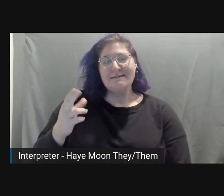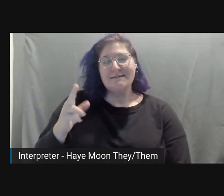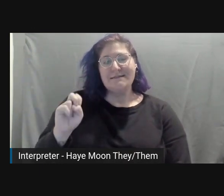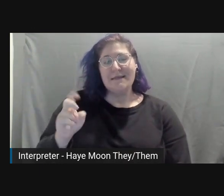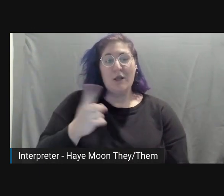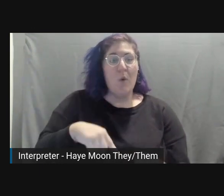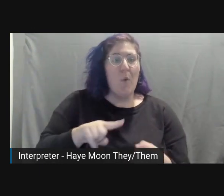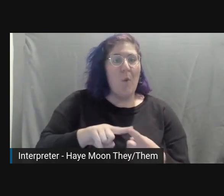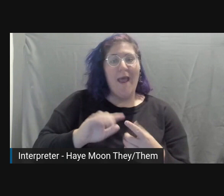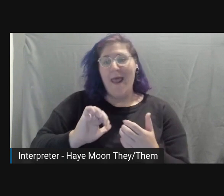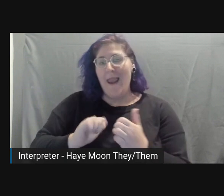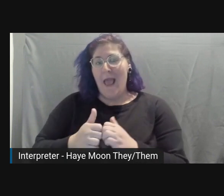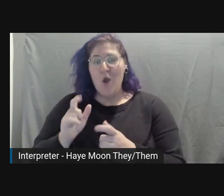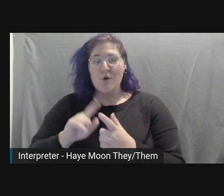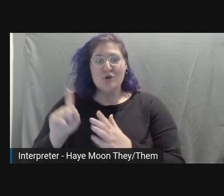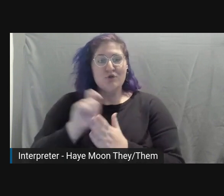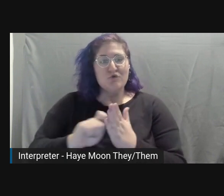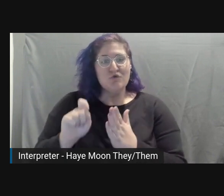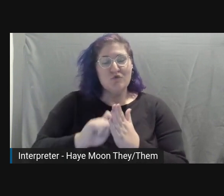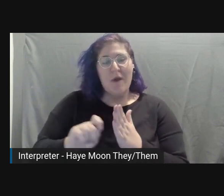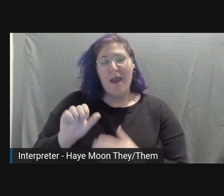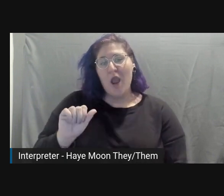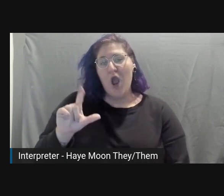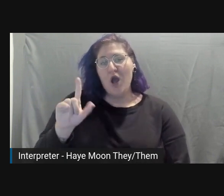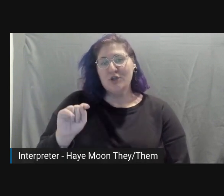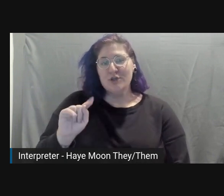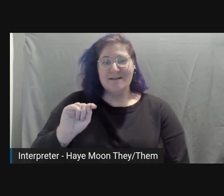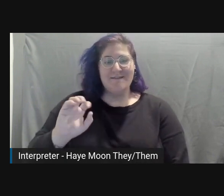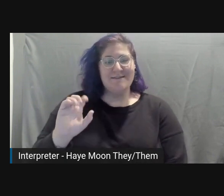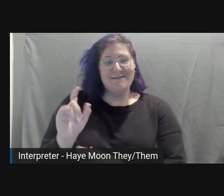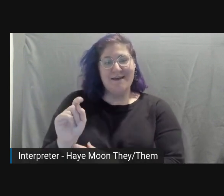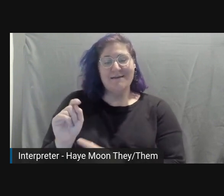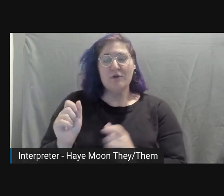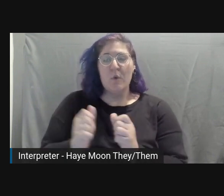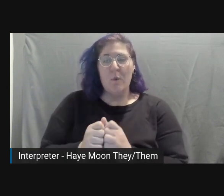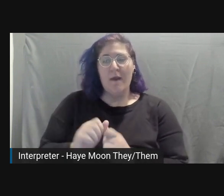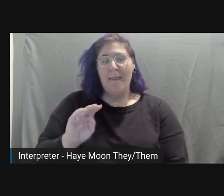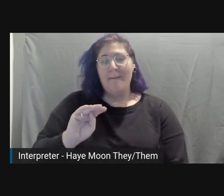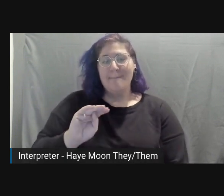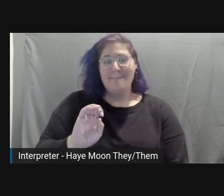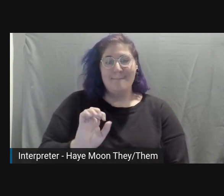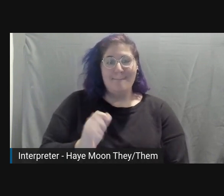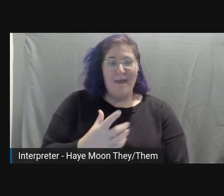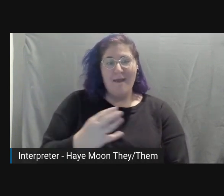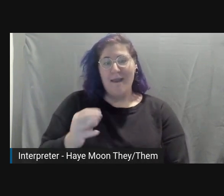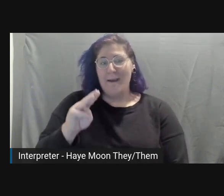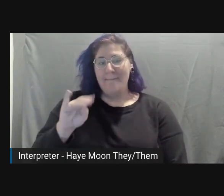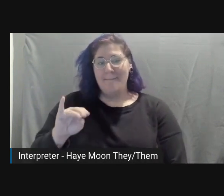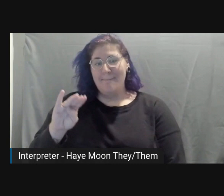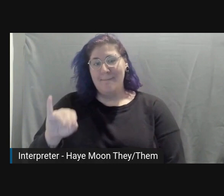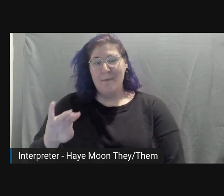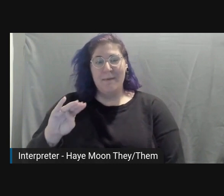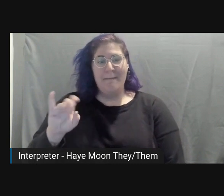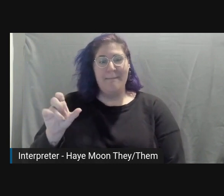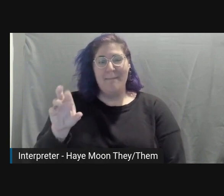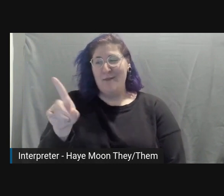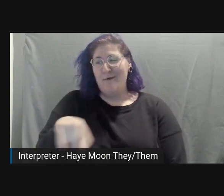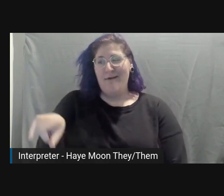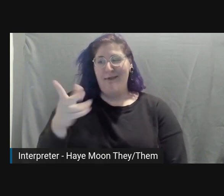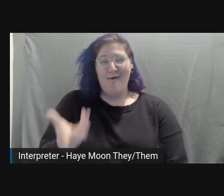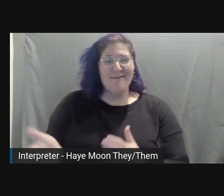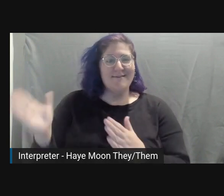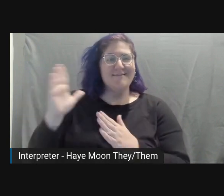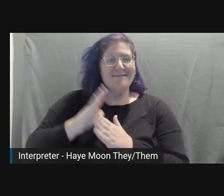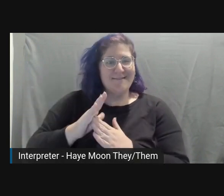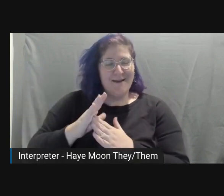Mimi Miller. They are the lead developer and accessibility specialist for AccessiCart. Growing up building